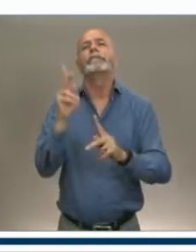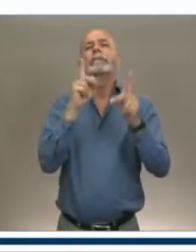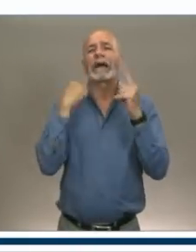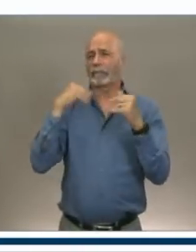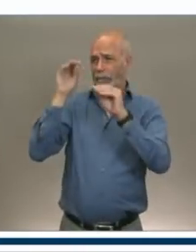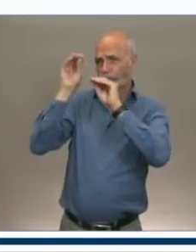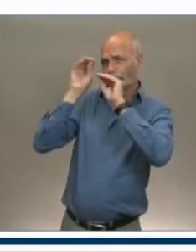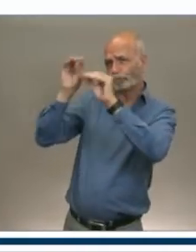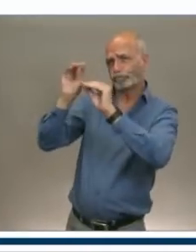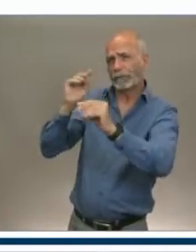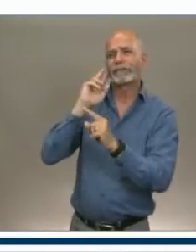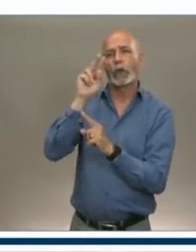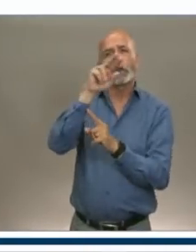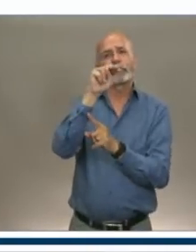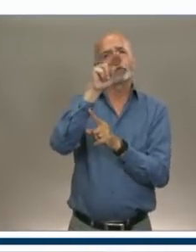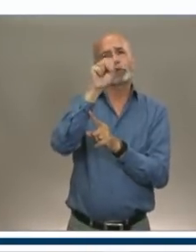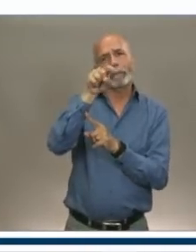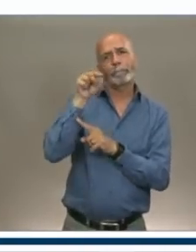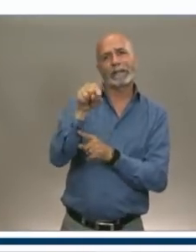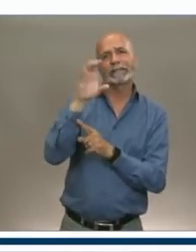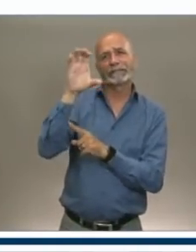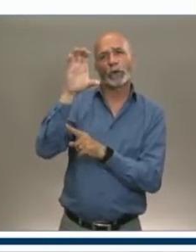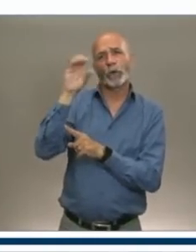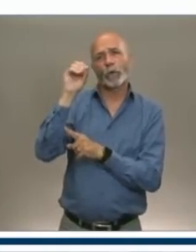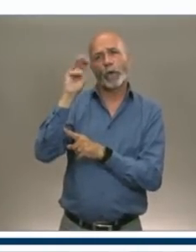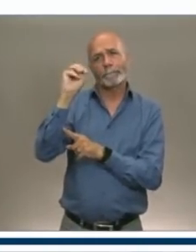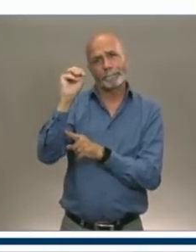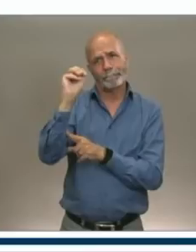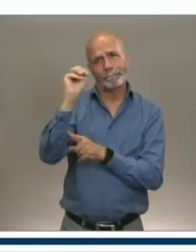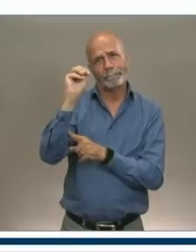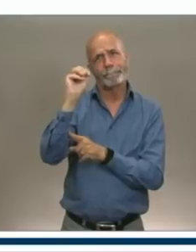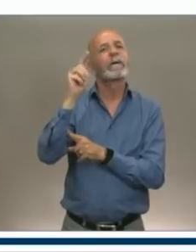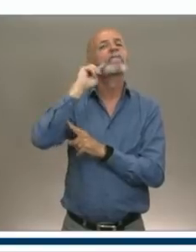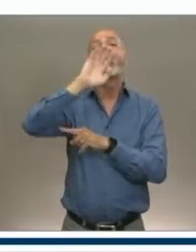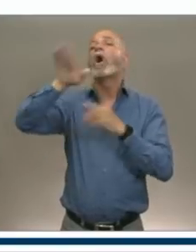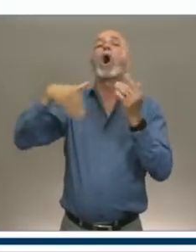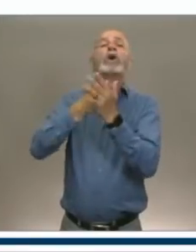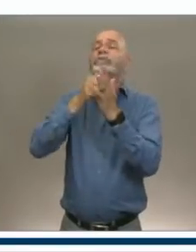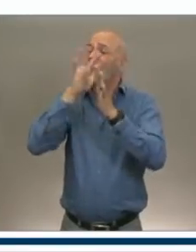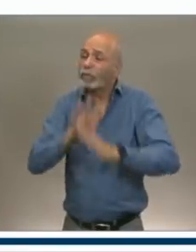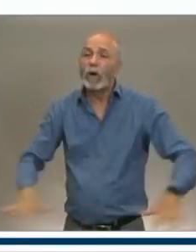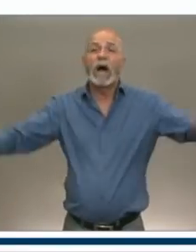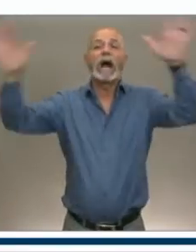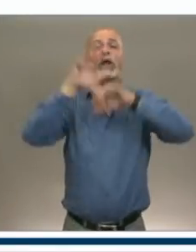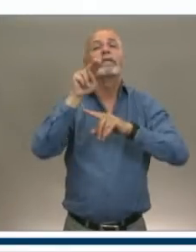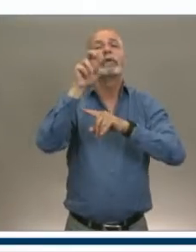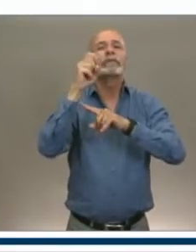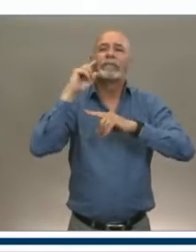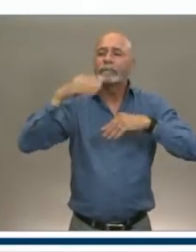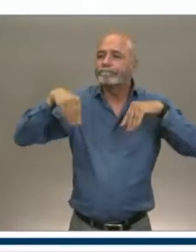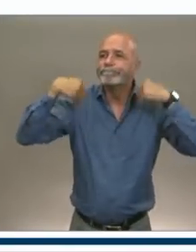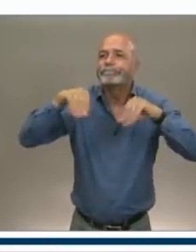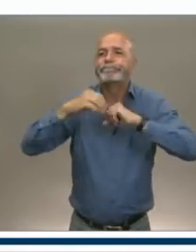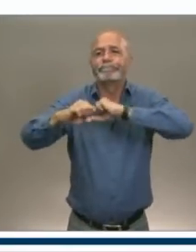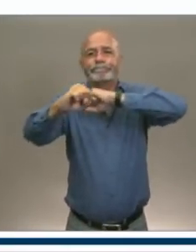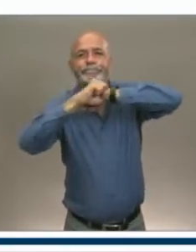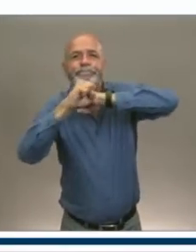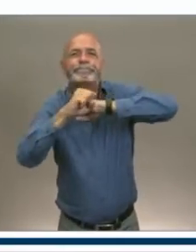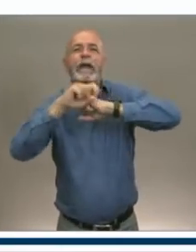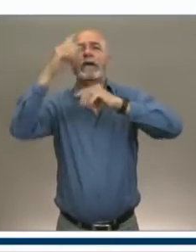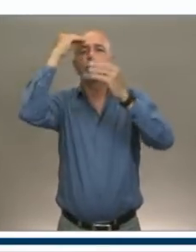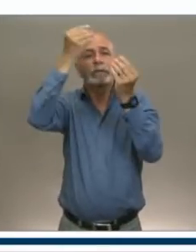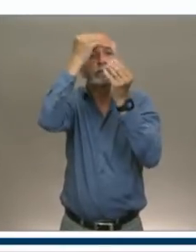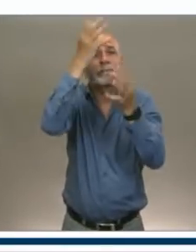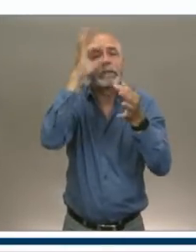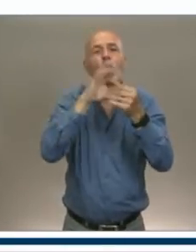.com. All Tourism Nova Scotia marketing activities direct travelers to this website, which last year had more